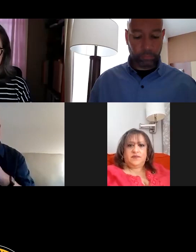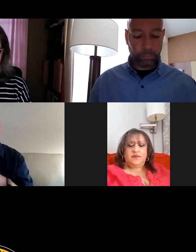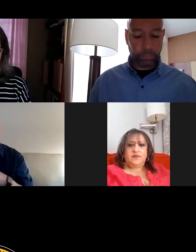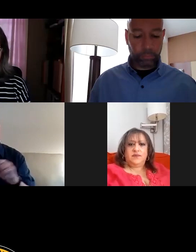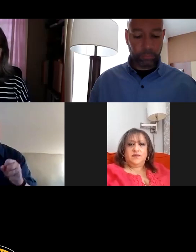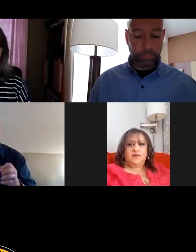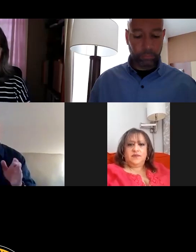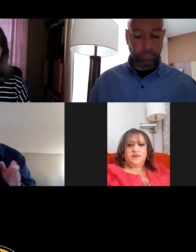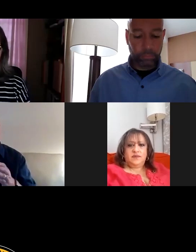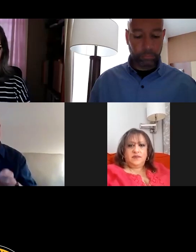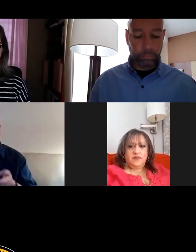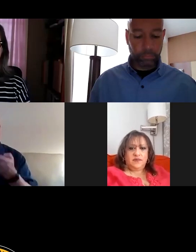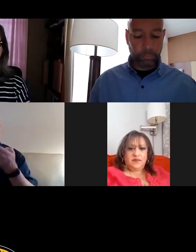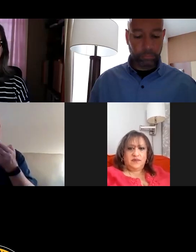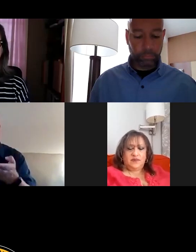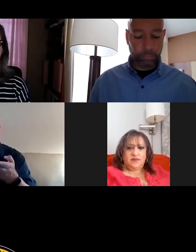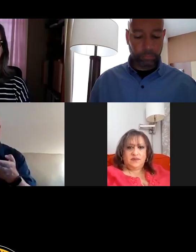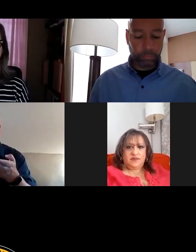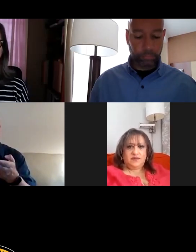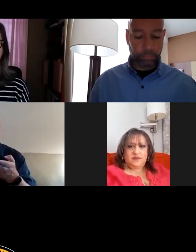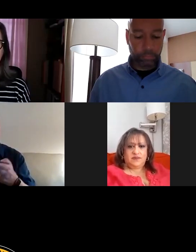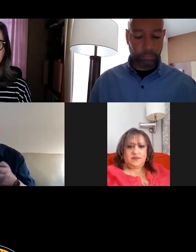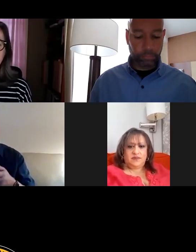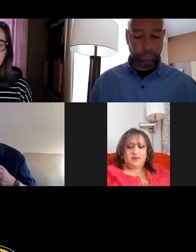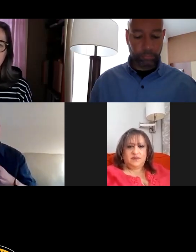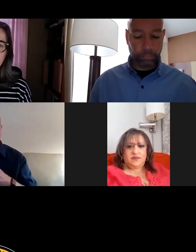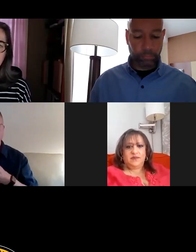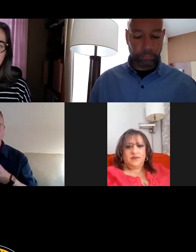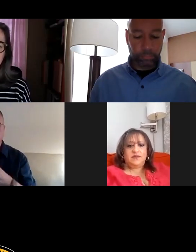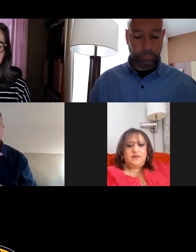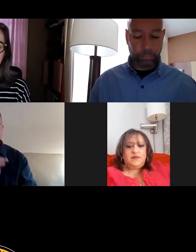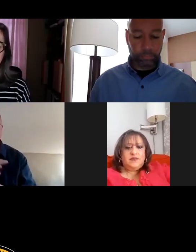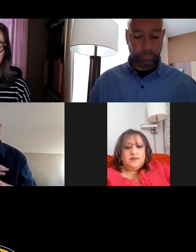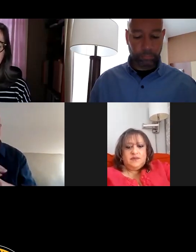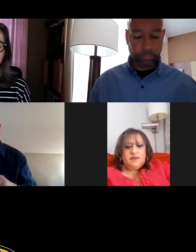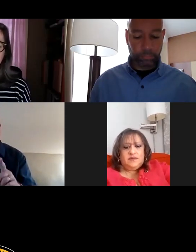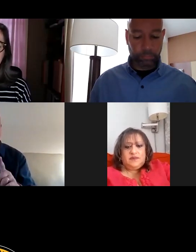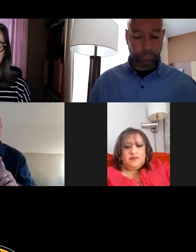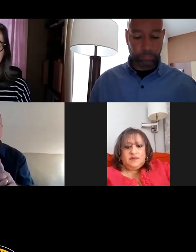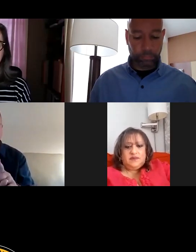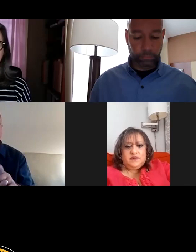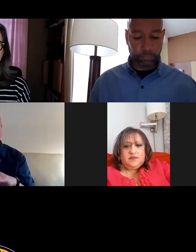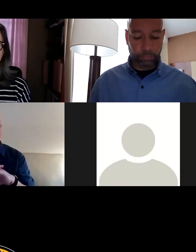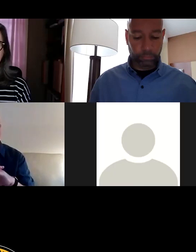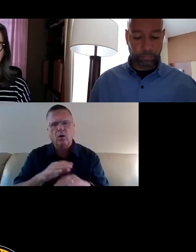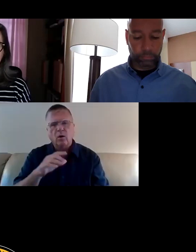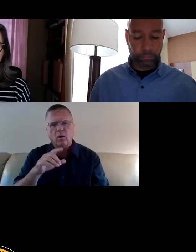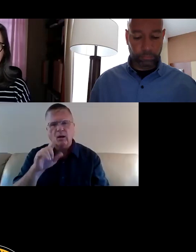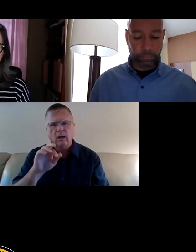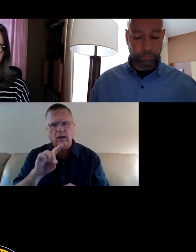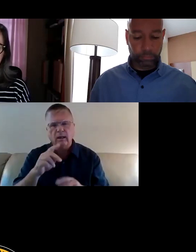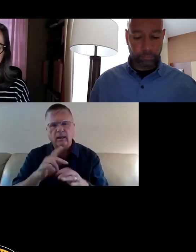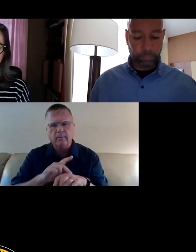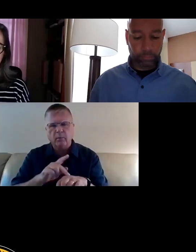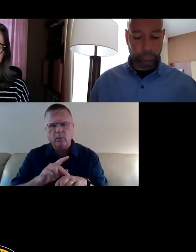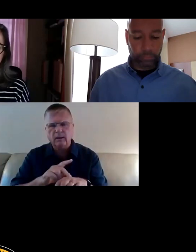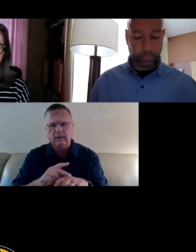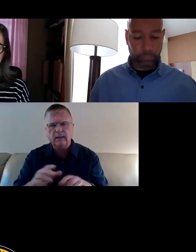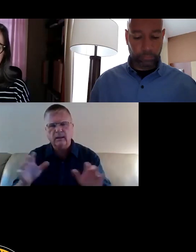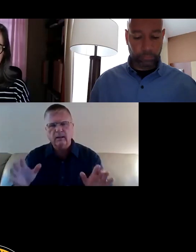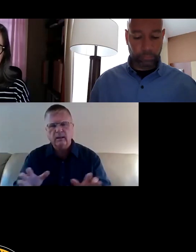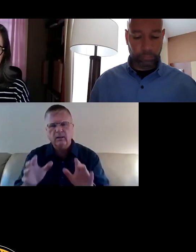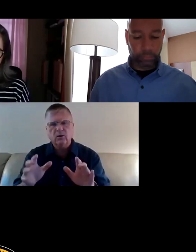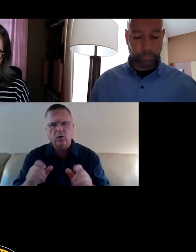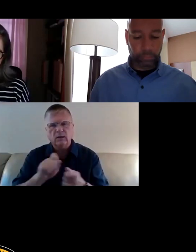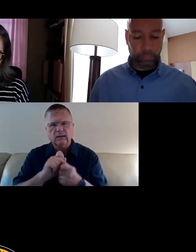as the Get the Lead Out Pittsburgh campaign that focuses on shining a light on lead poisoning, connecting family to resources, and driving change. And we